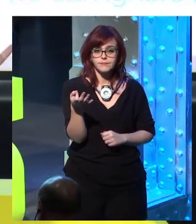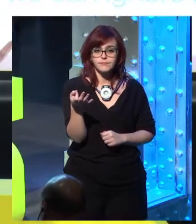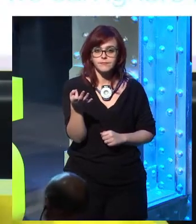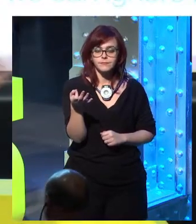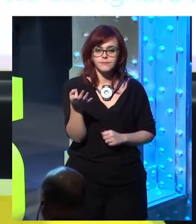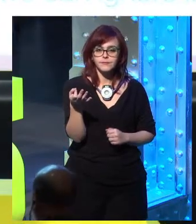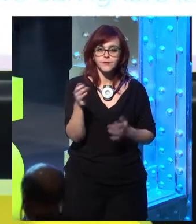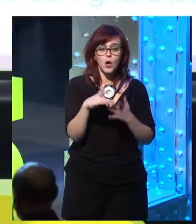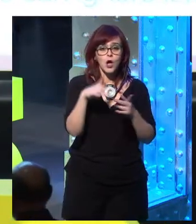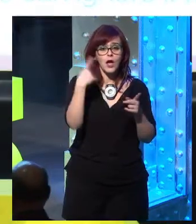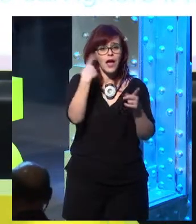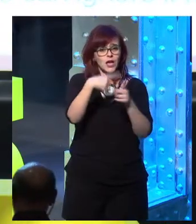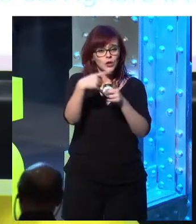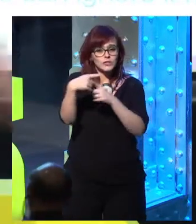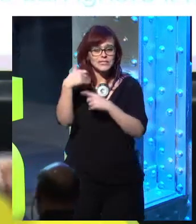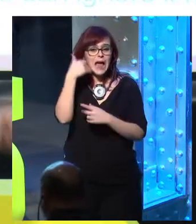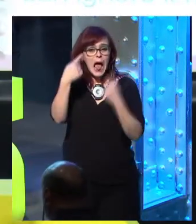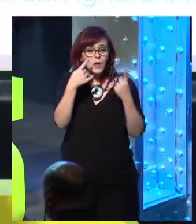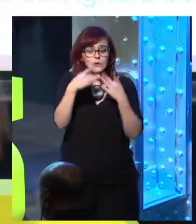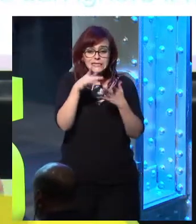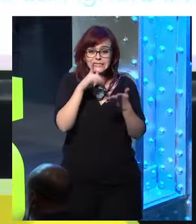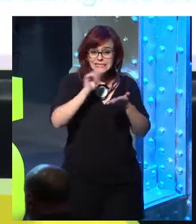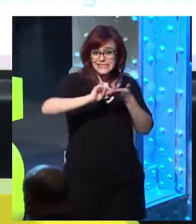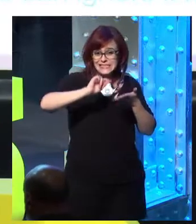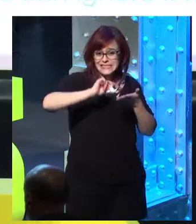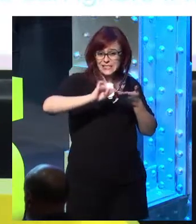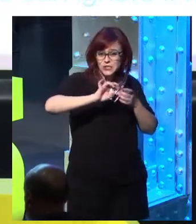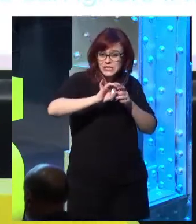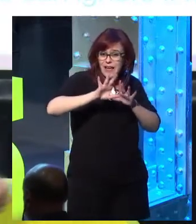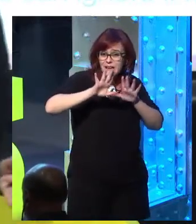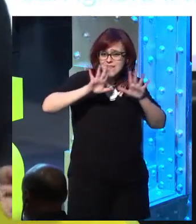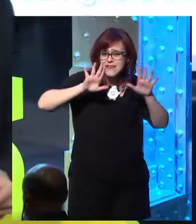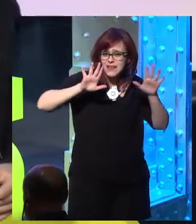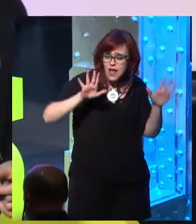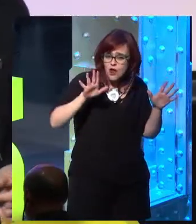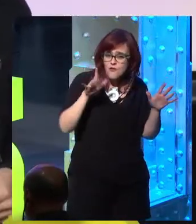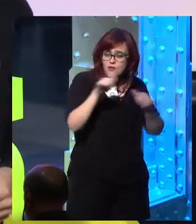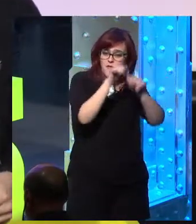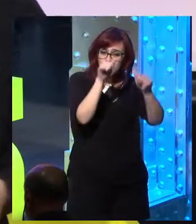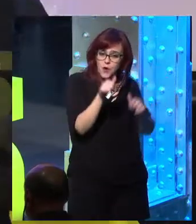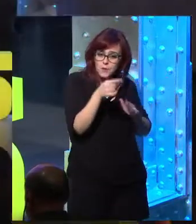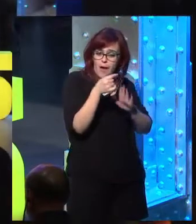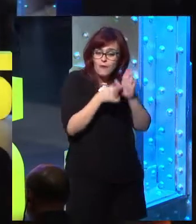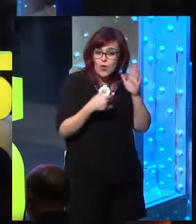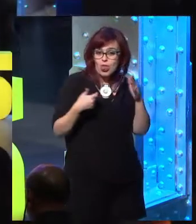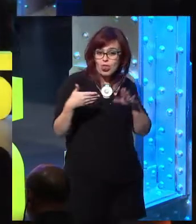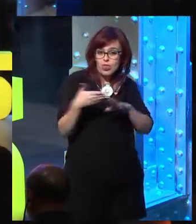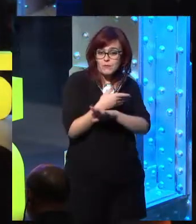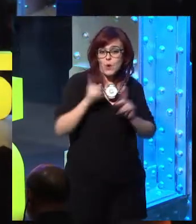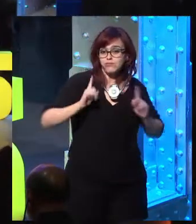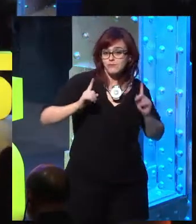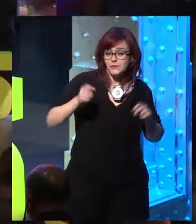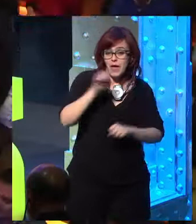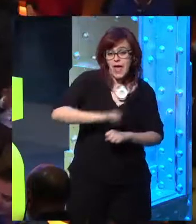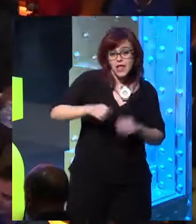clear and so ahead of their time that still are exactly what we have right now. So thank you very much. Thank